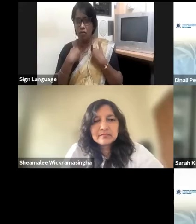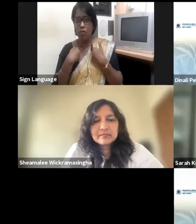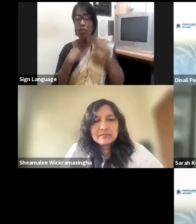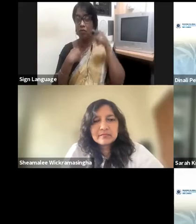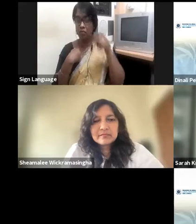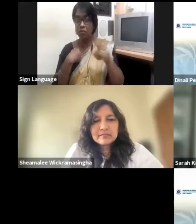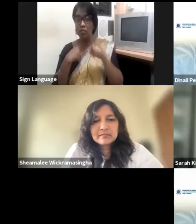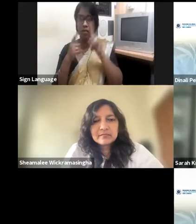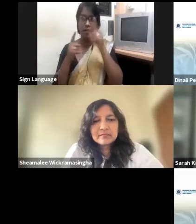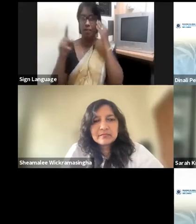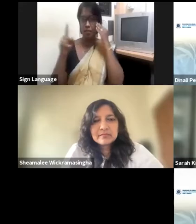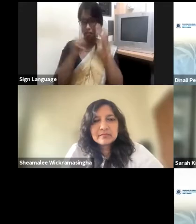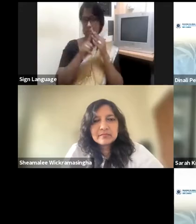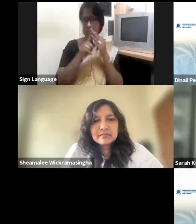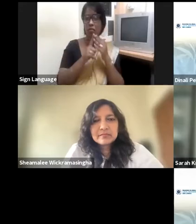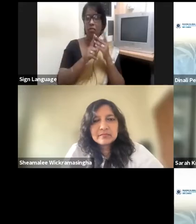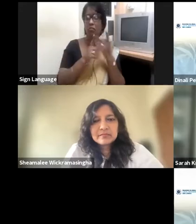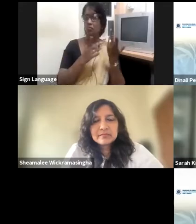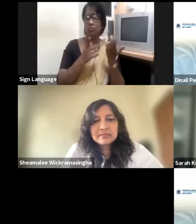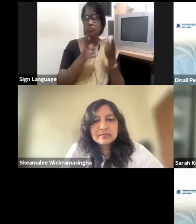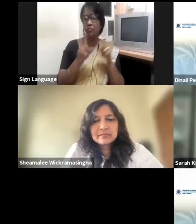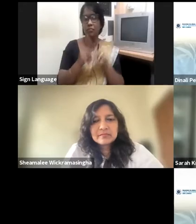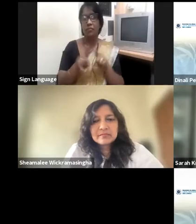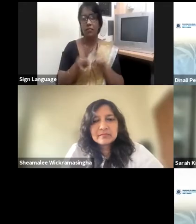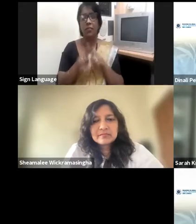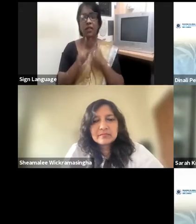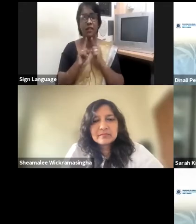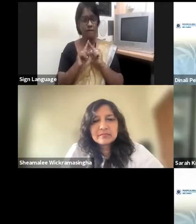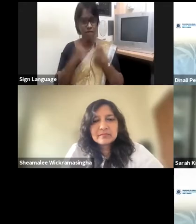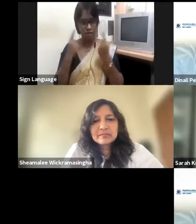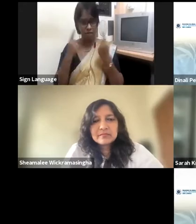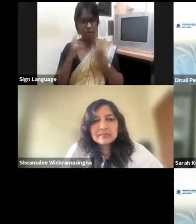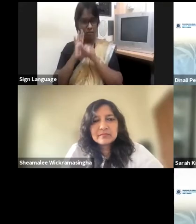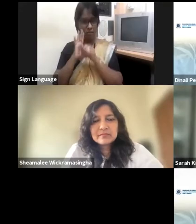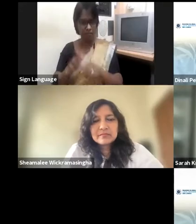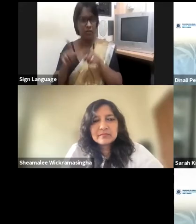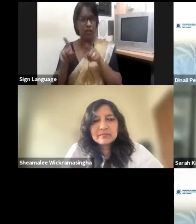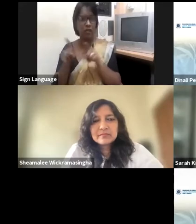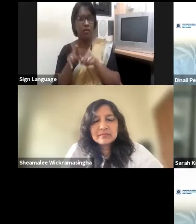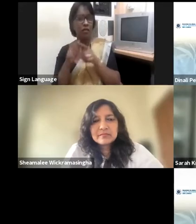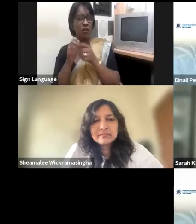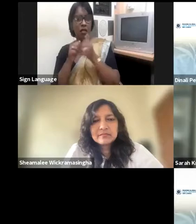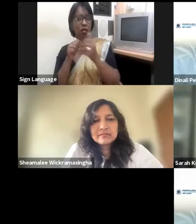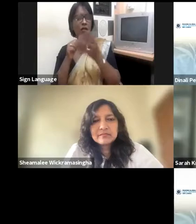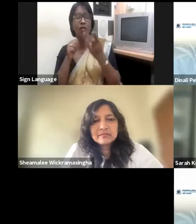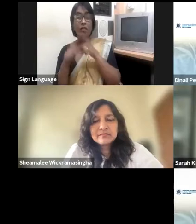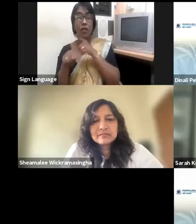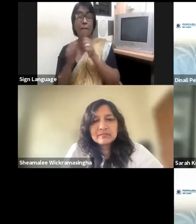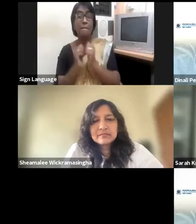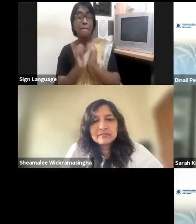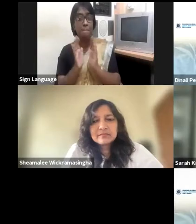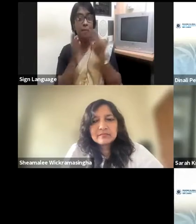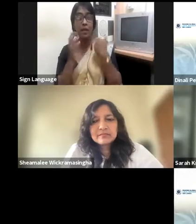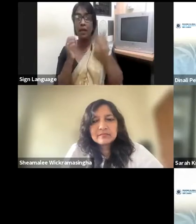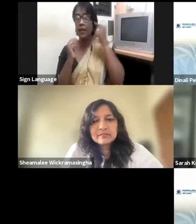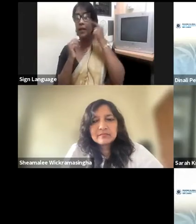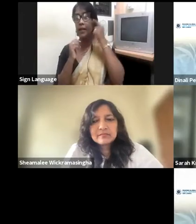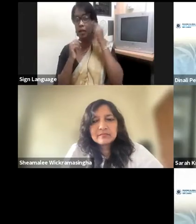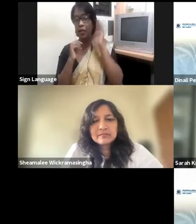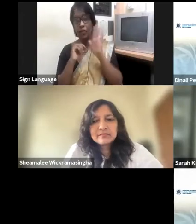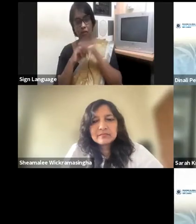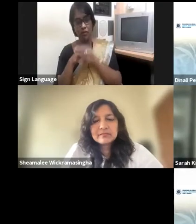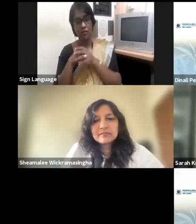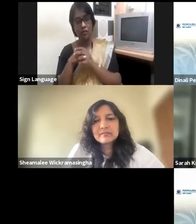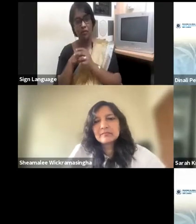be discriminative in that decision-making and you need to start there. So I think being considered on various aspects